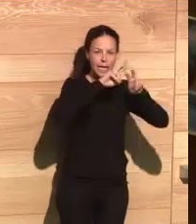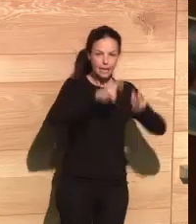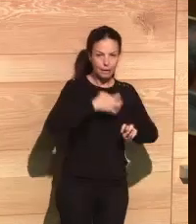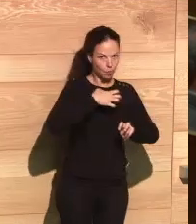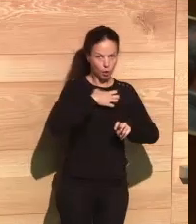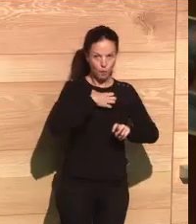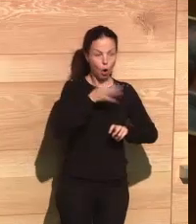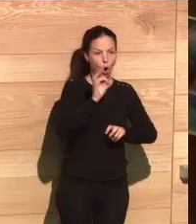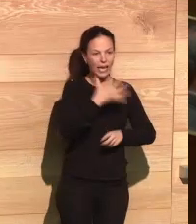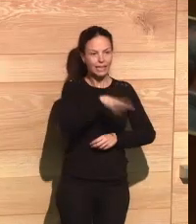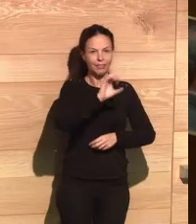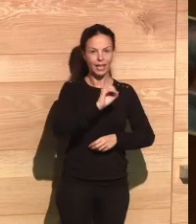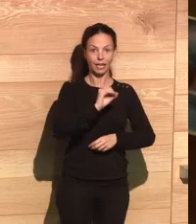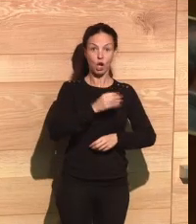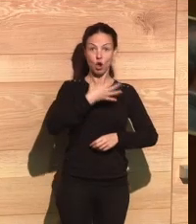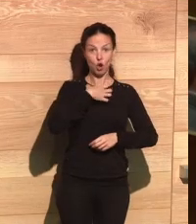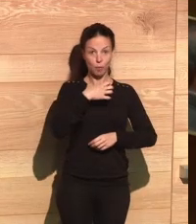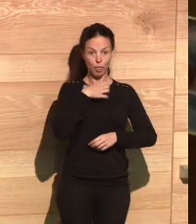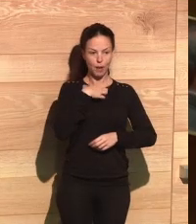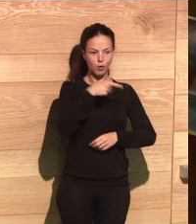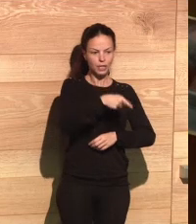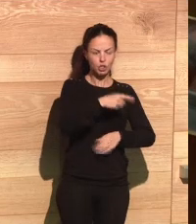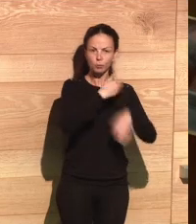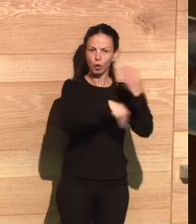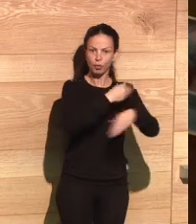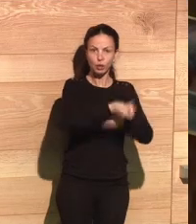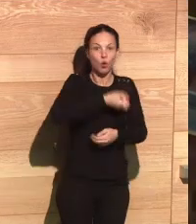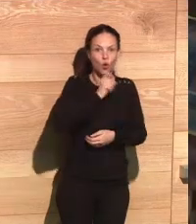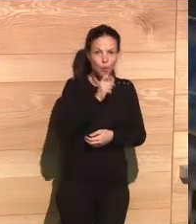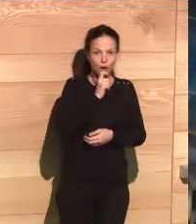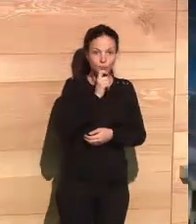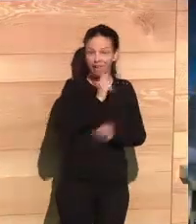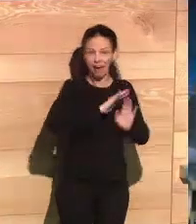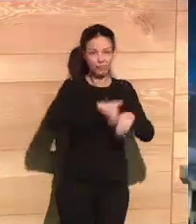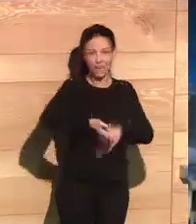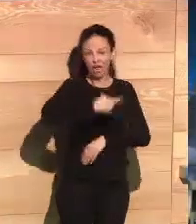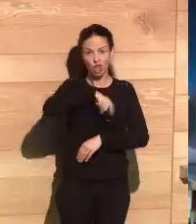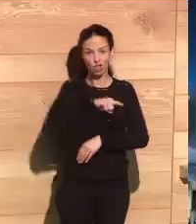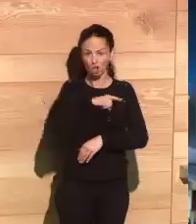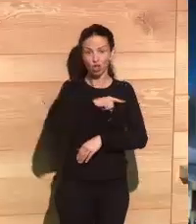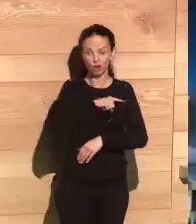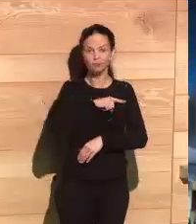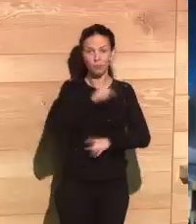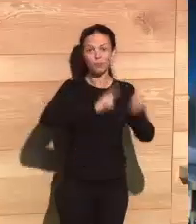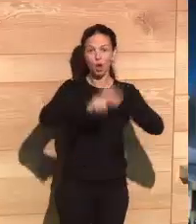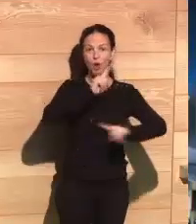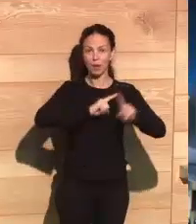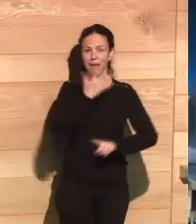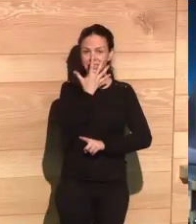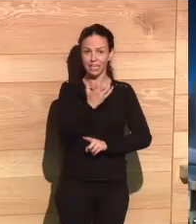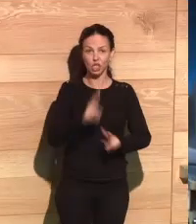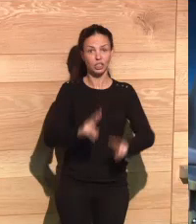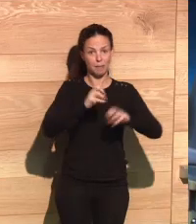But if we cannot analyze and understand how these processes are articulated, we will find ourselves